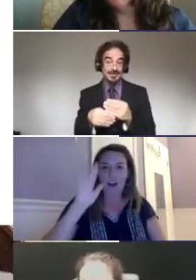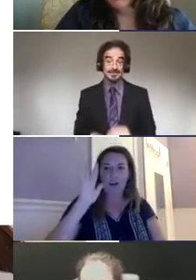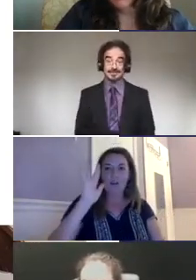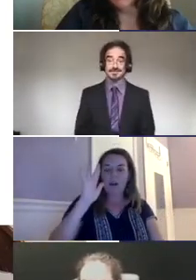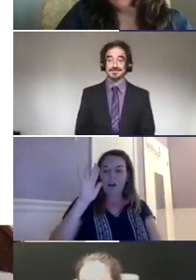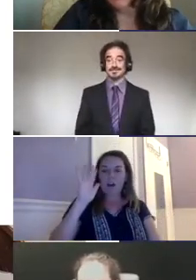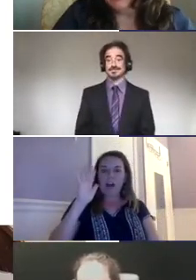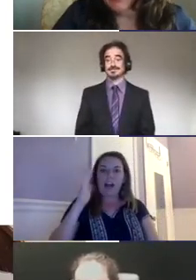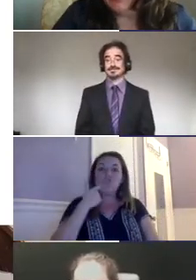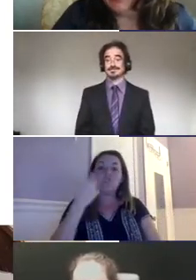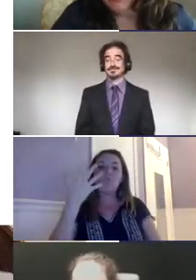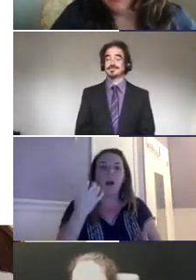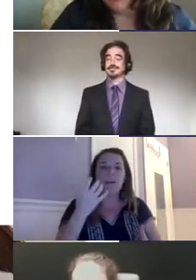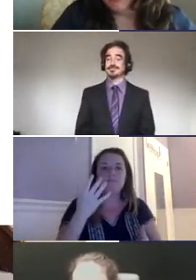we end?